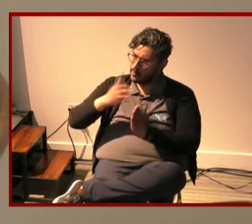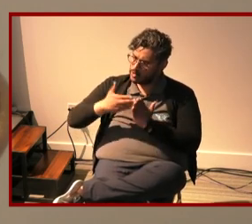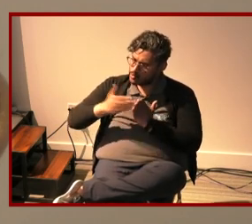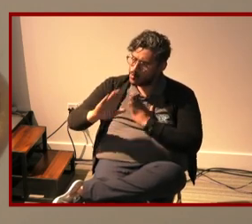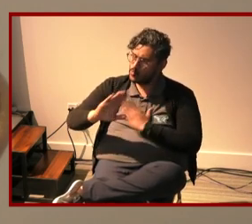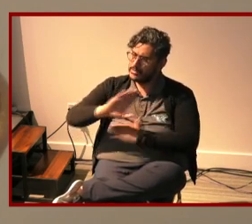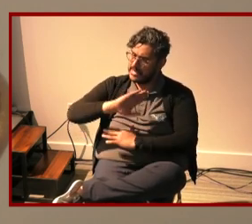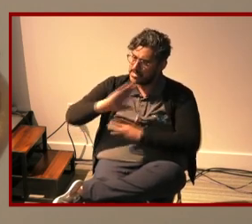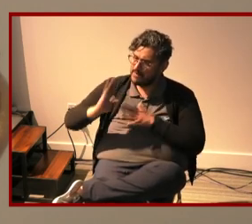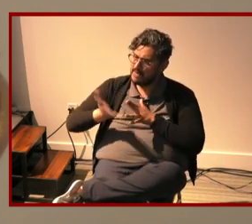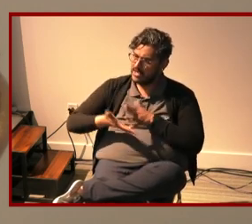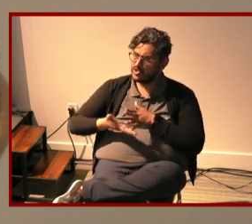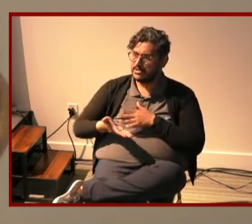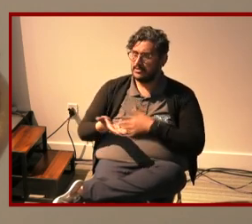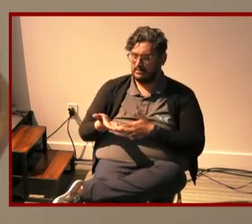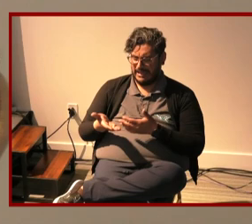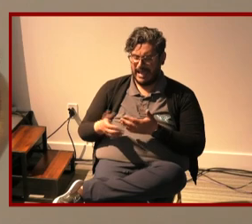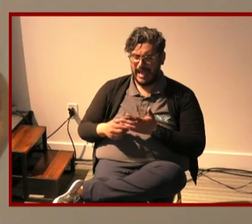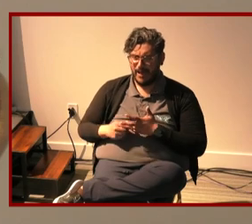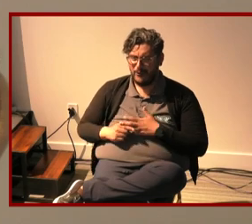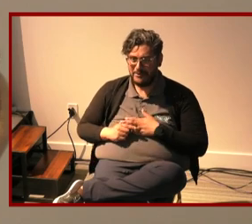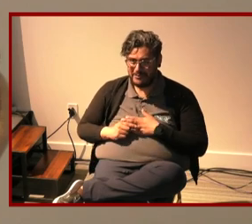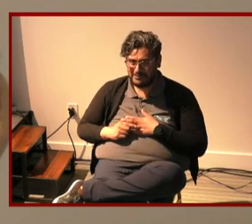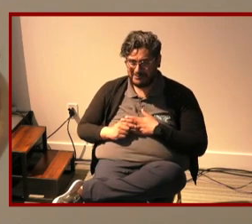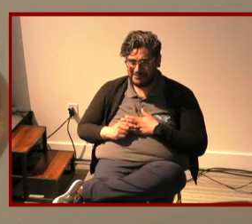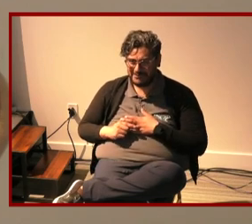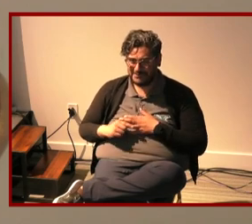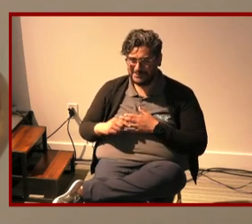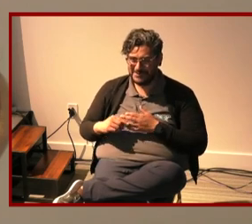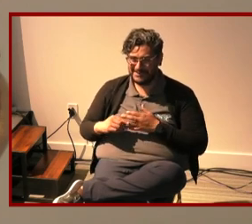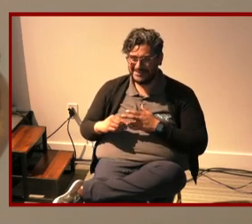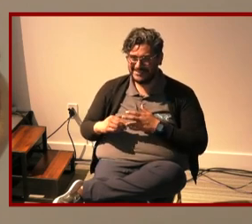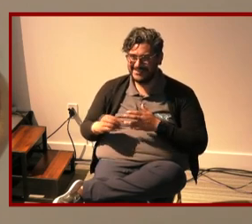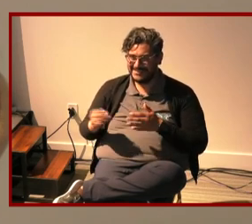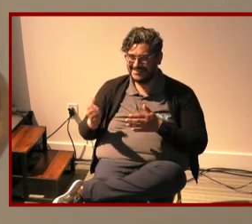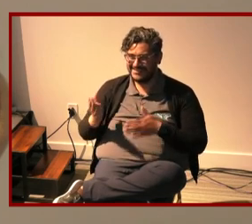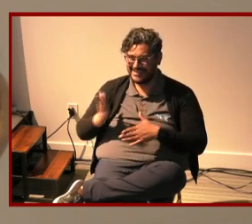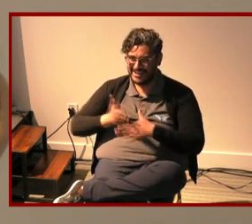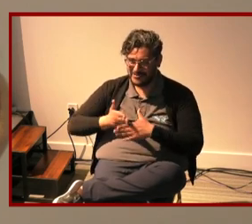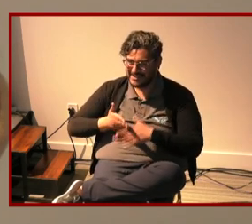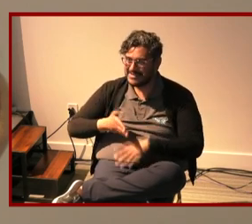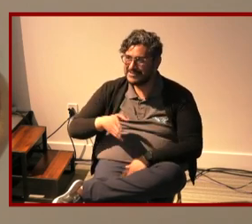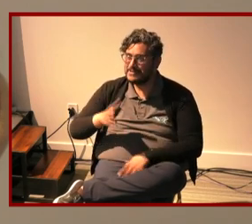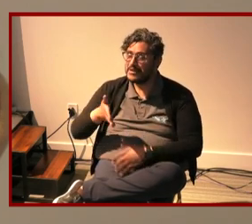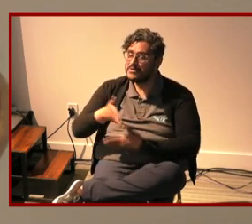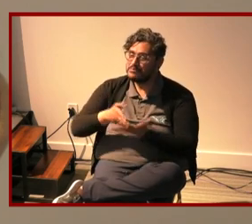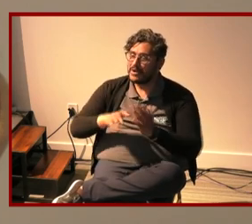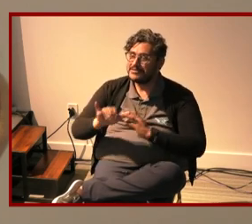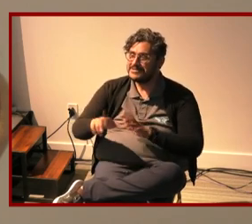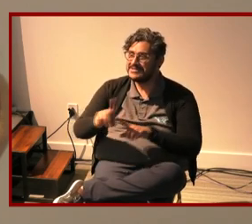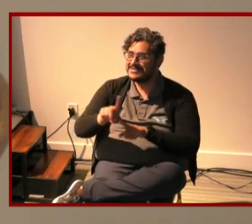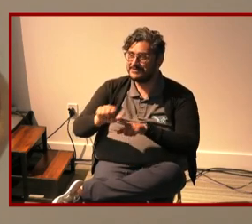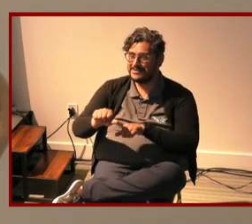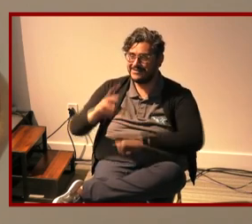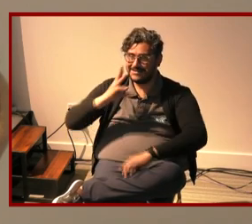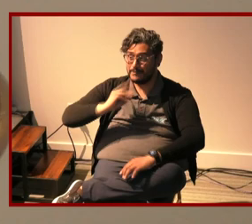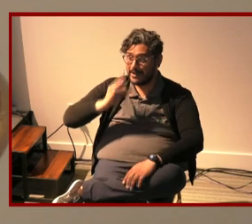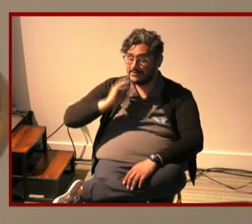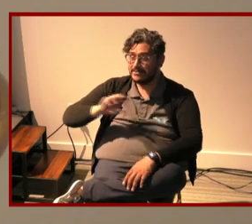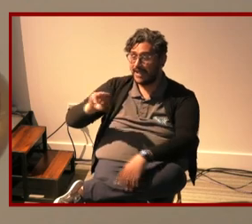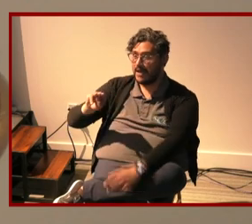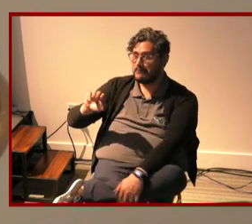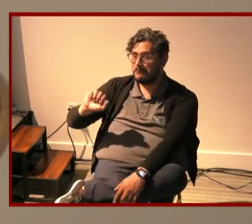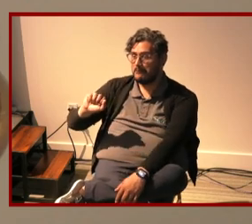intervention um and there are some parts of the disability experiences um margaret price